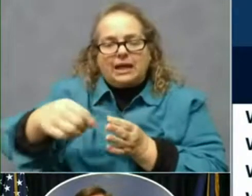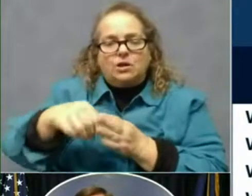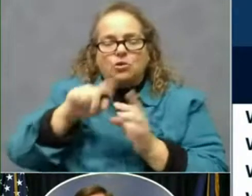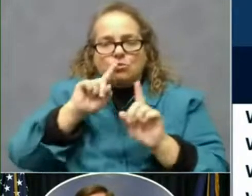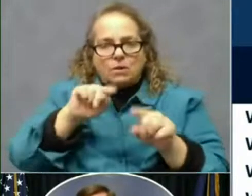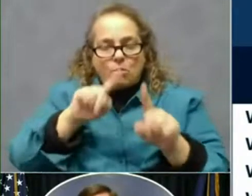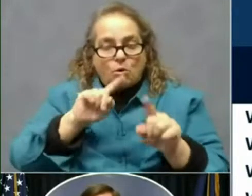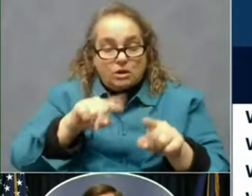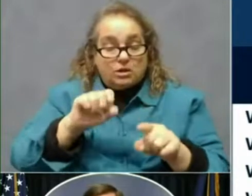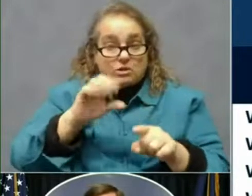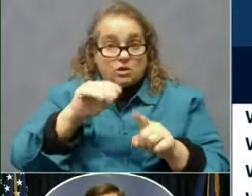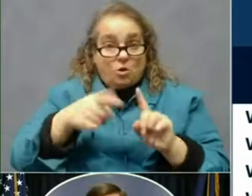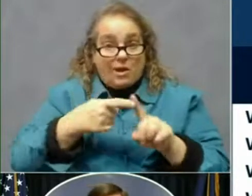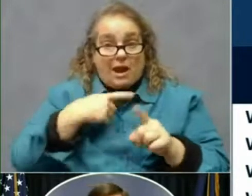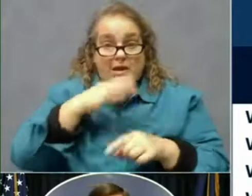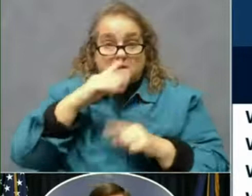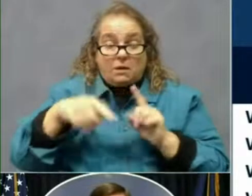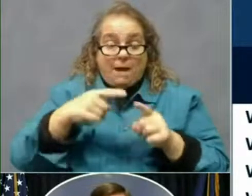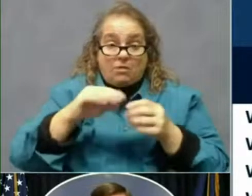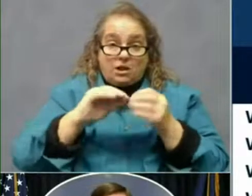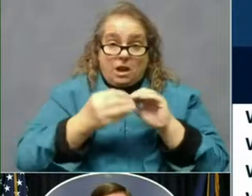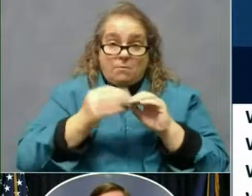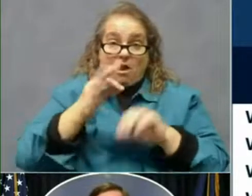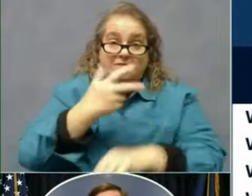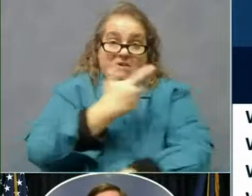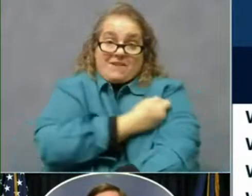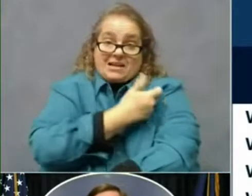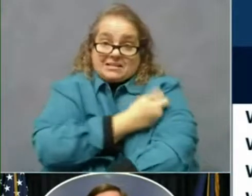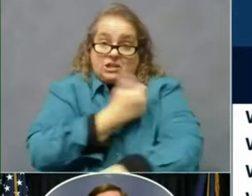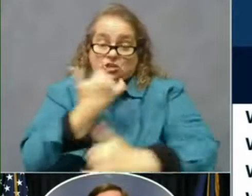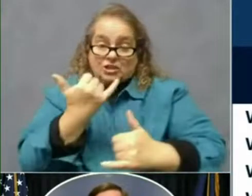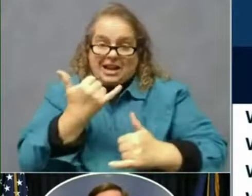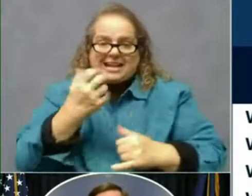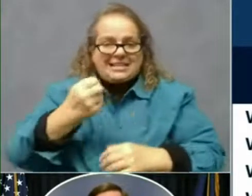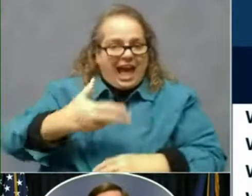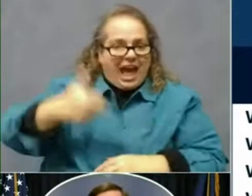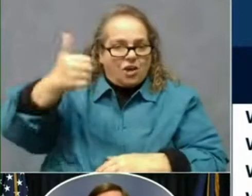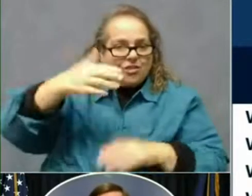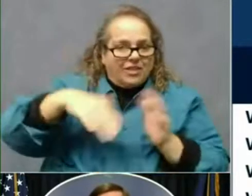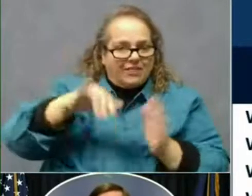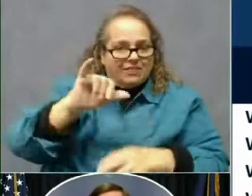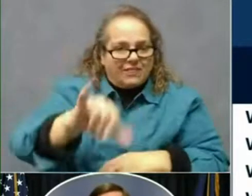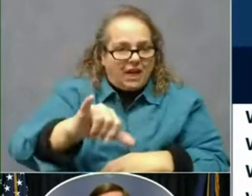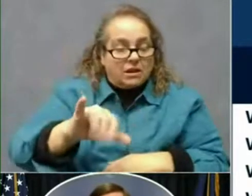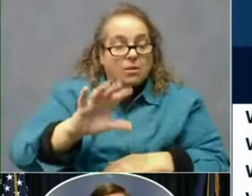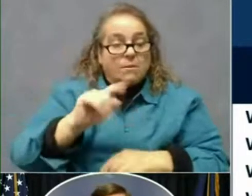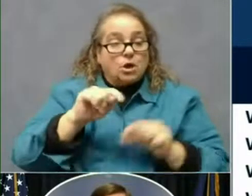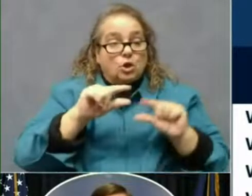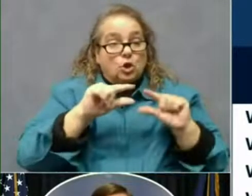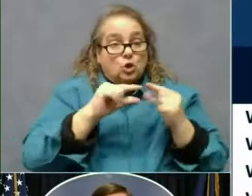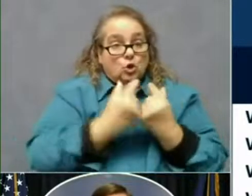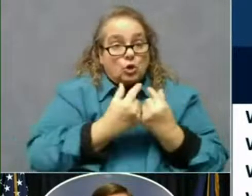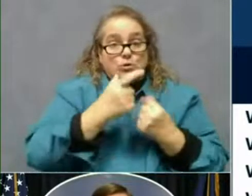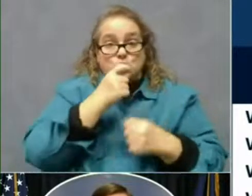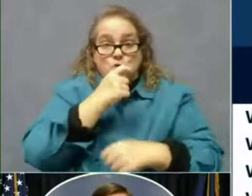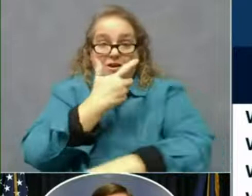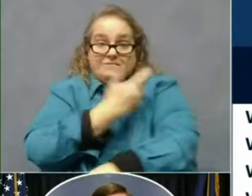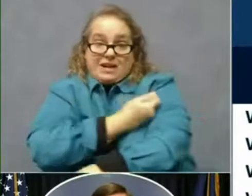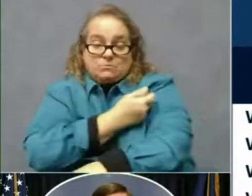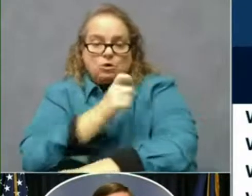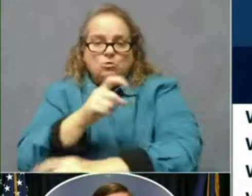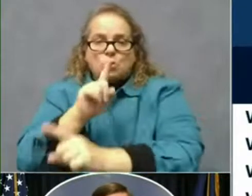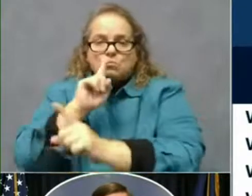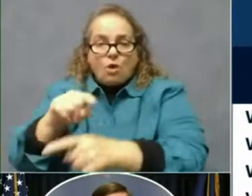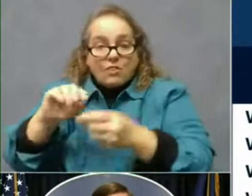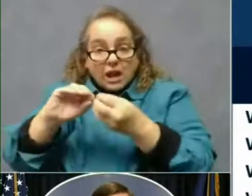talk about the number vaccinated today, it's higher. Now groups that are vaccinating are supposed to report within 24 hours